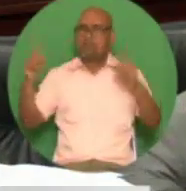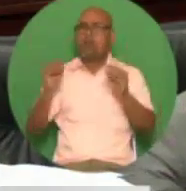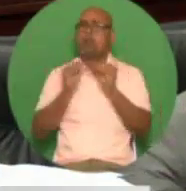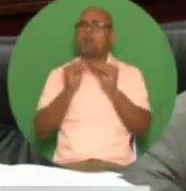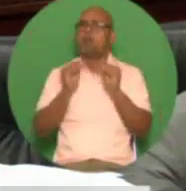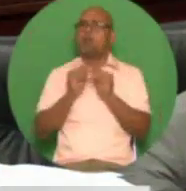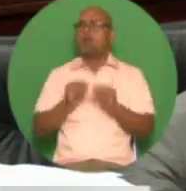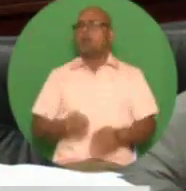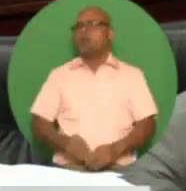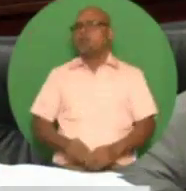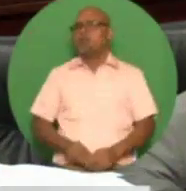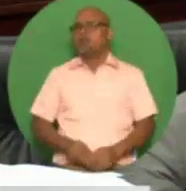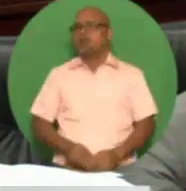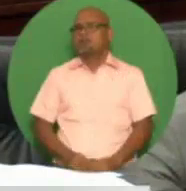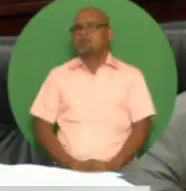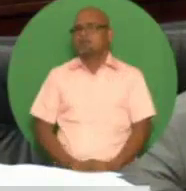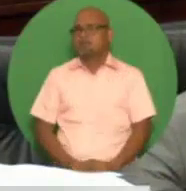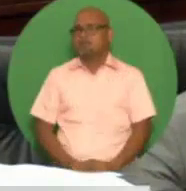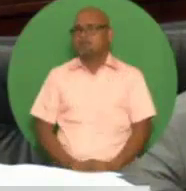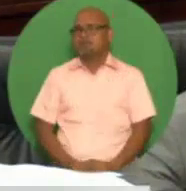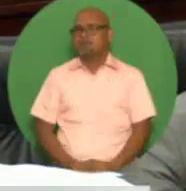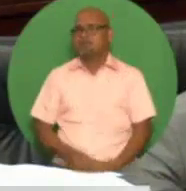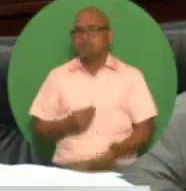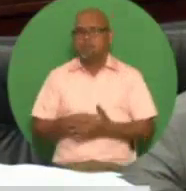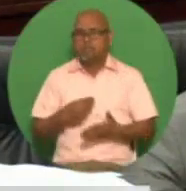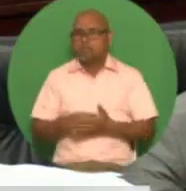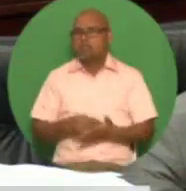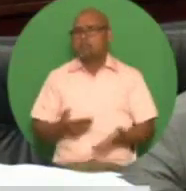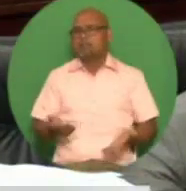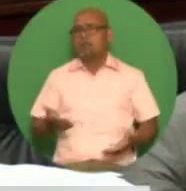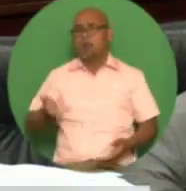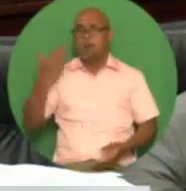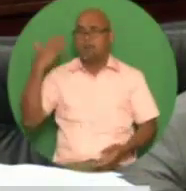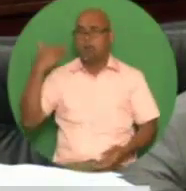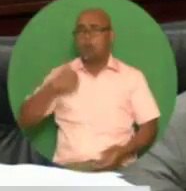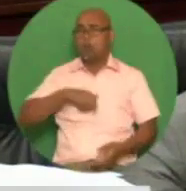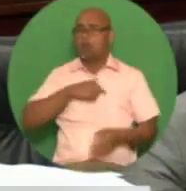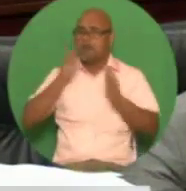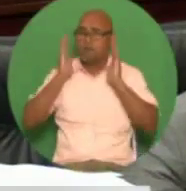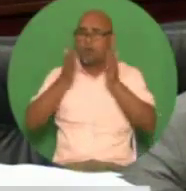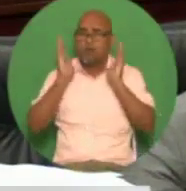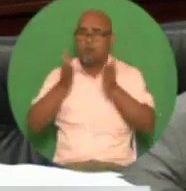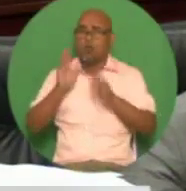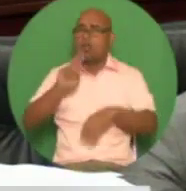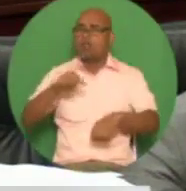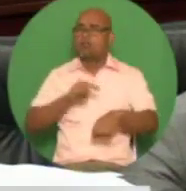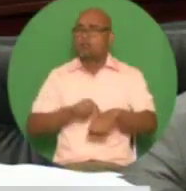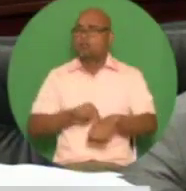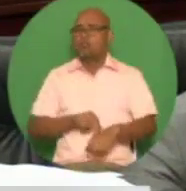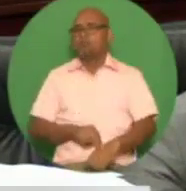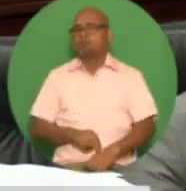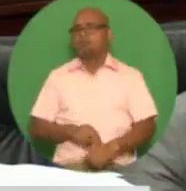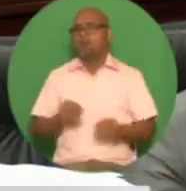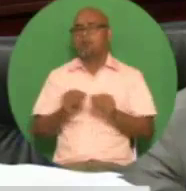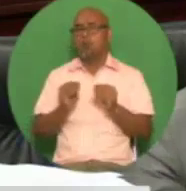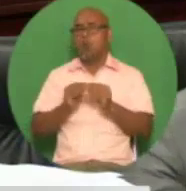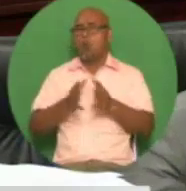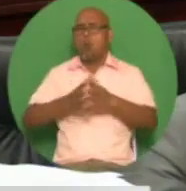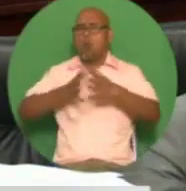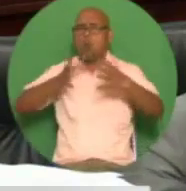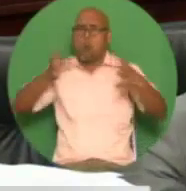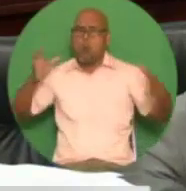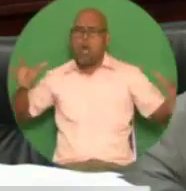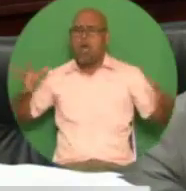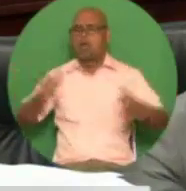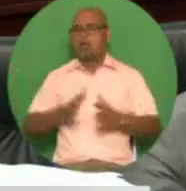budget themes in the past represented our national priorities in terms of the broad strategic areas